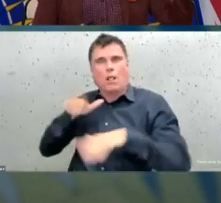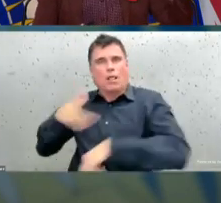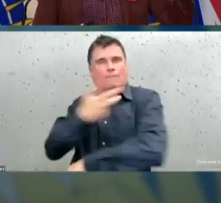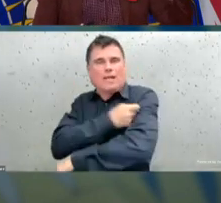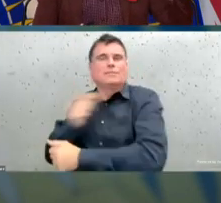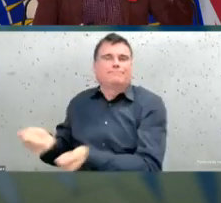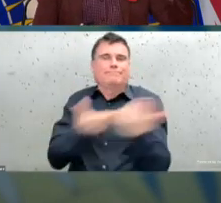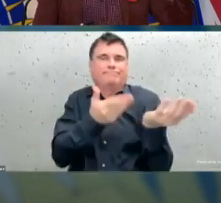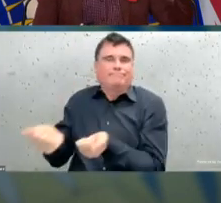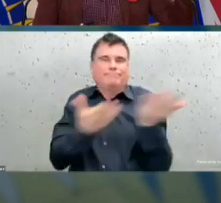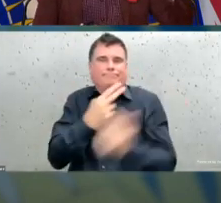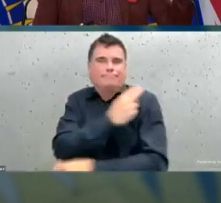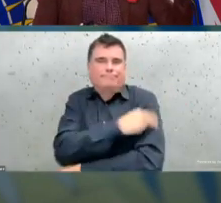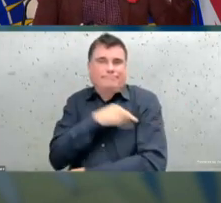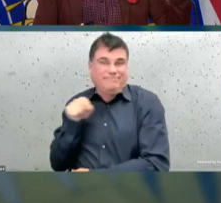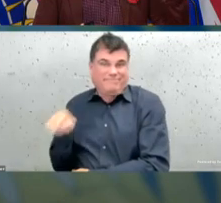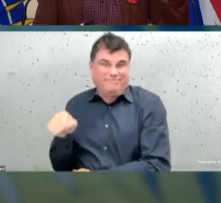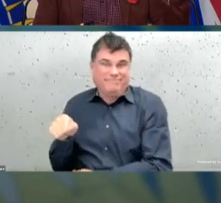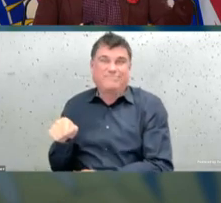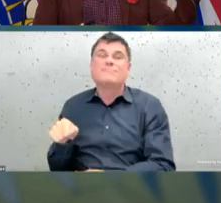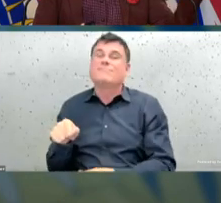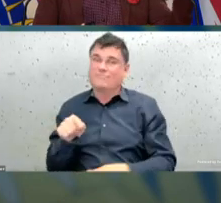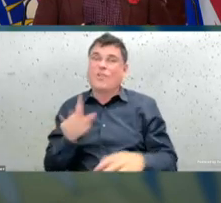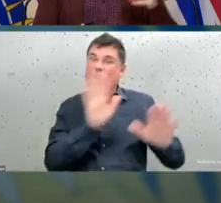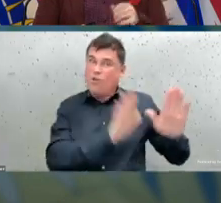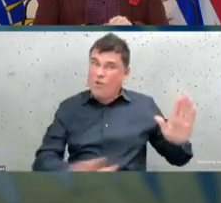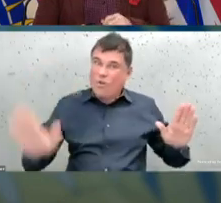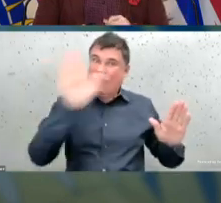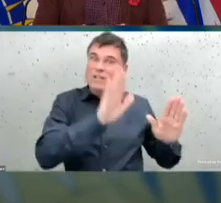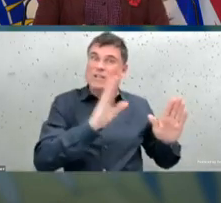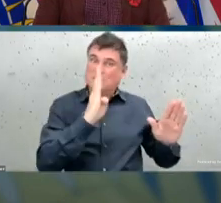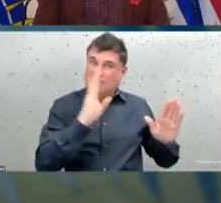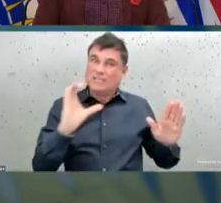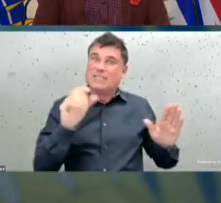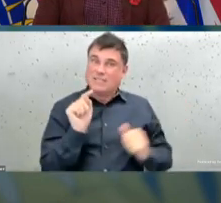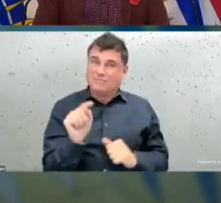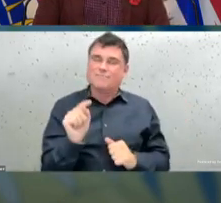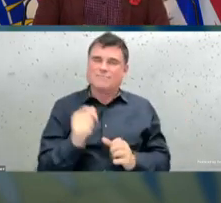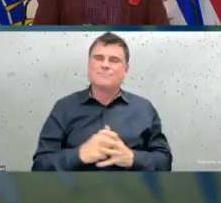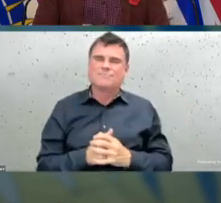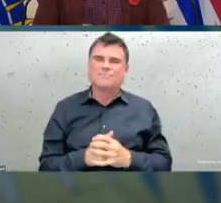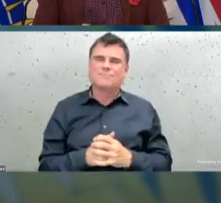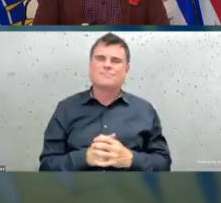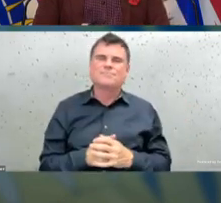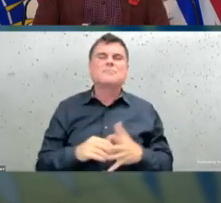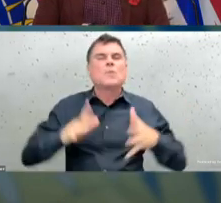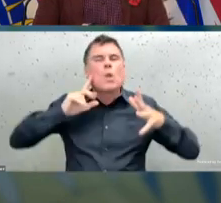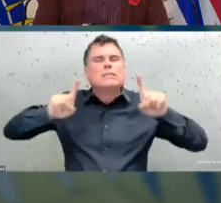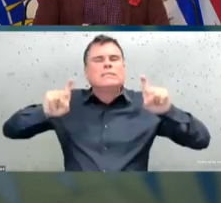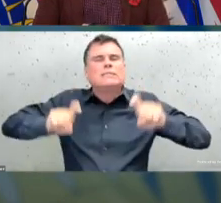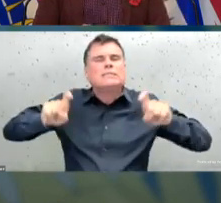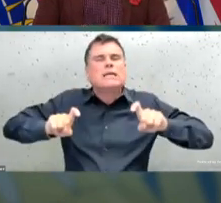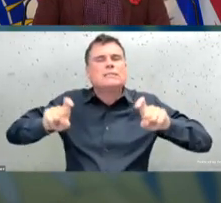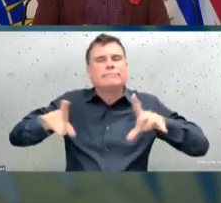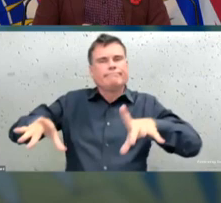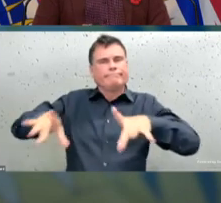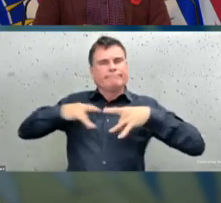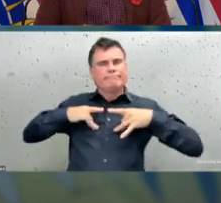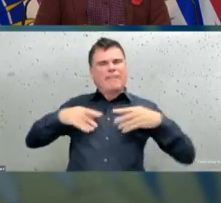test positivity, and that the colors reflect the percent, the rolling, seven-day rolling average percent positivity,